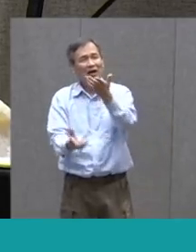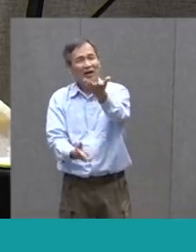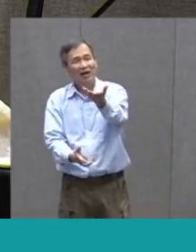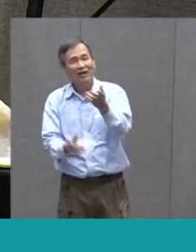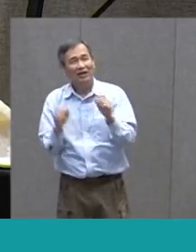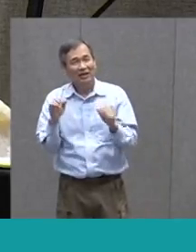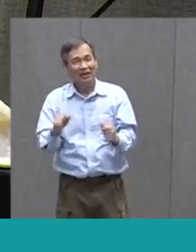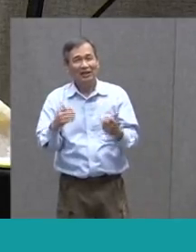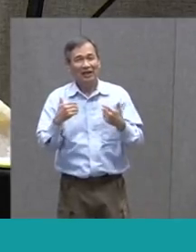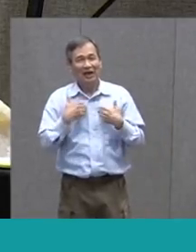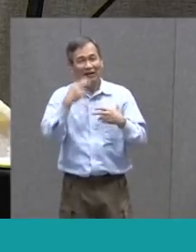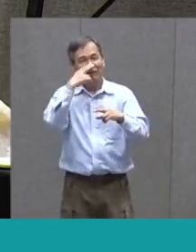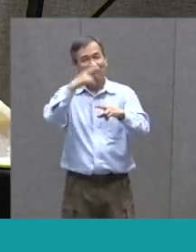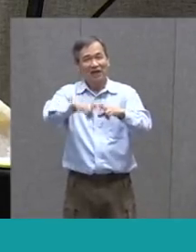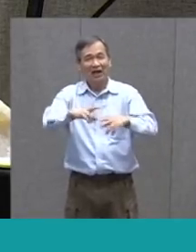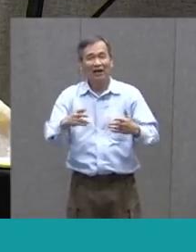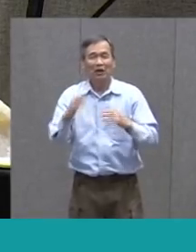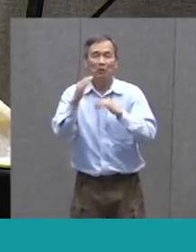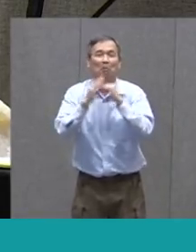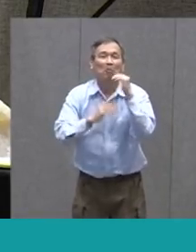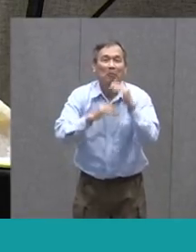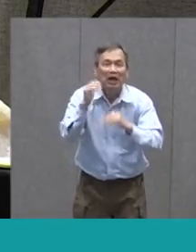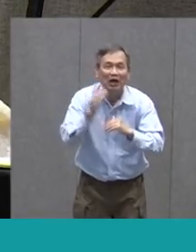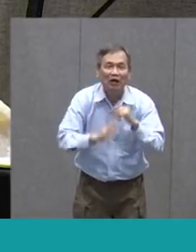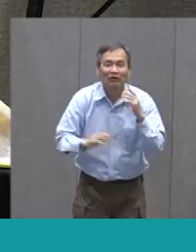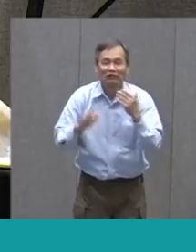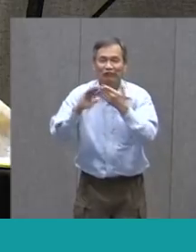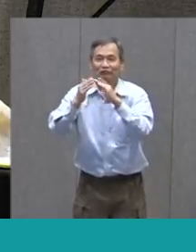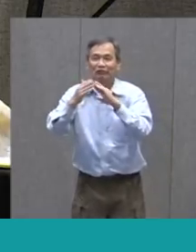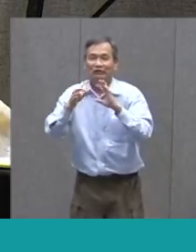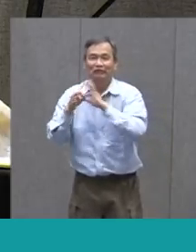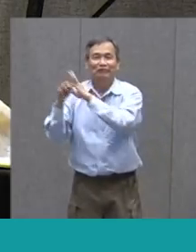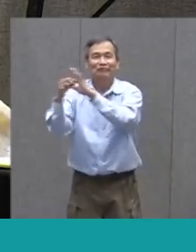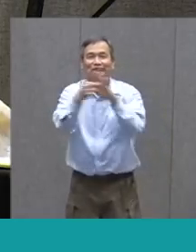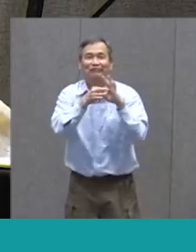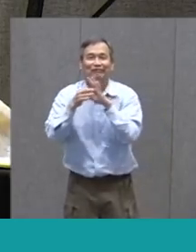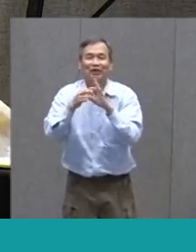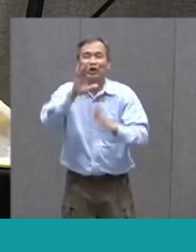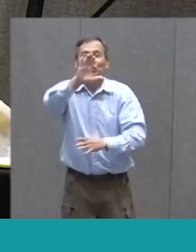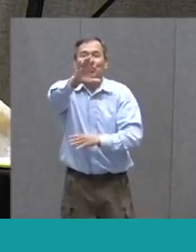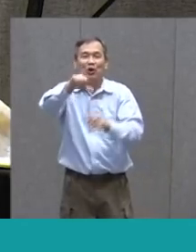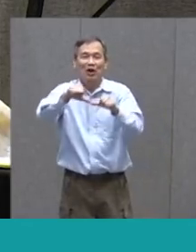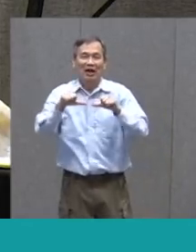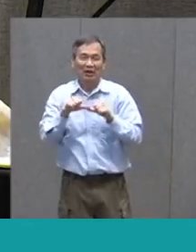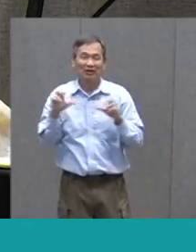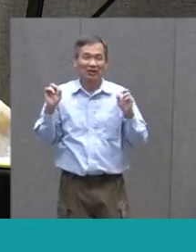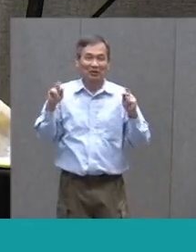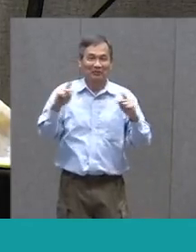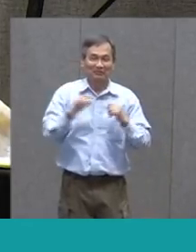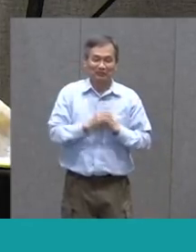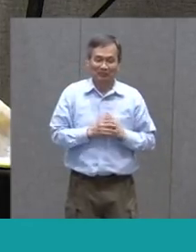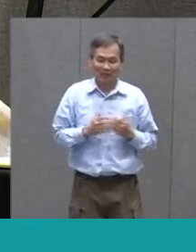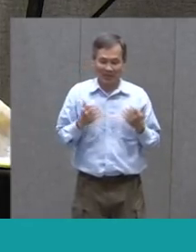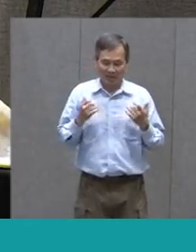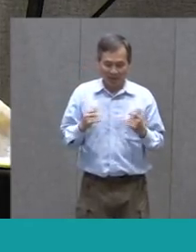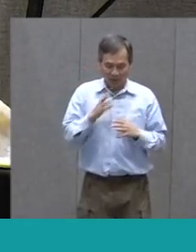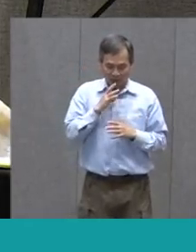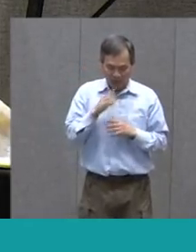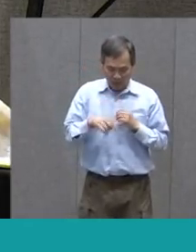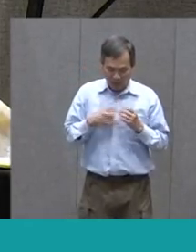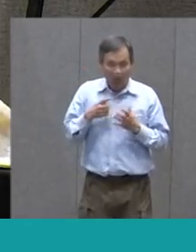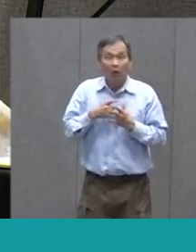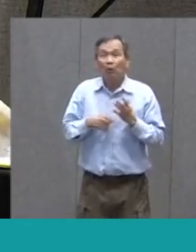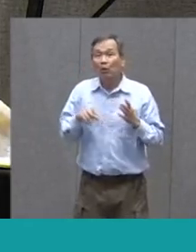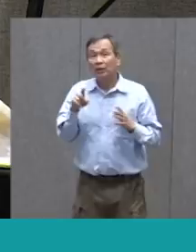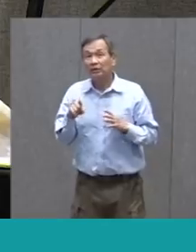Can still Have some Fun and Build community In your Neighborhood So we're Going to Talk a Little bit About what You need